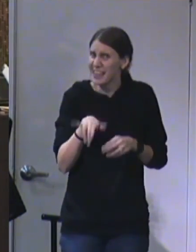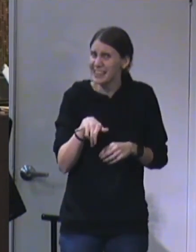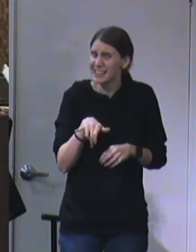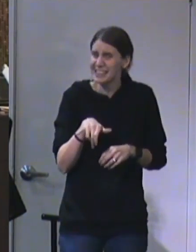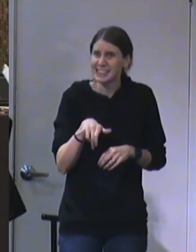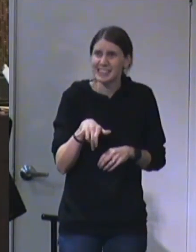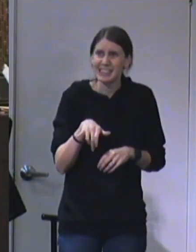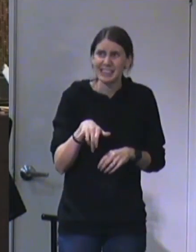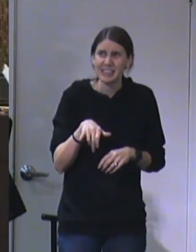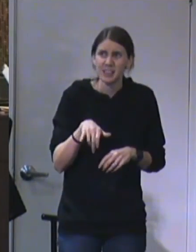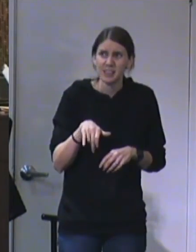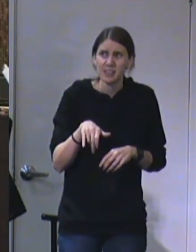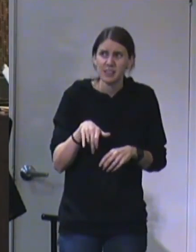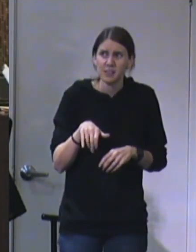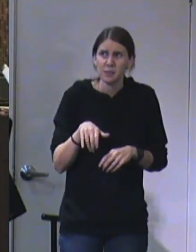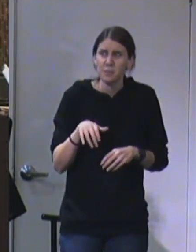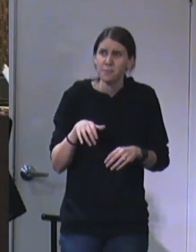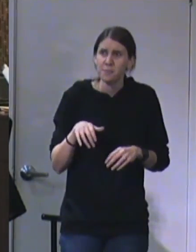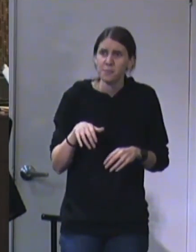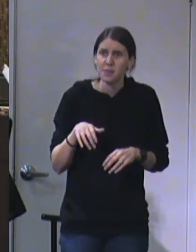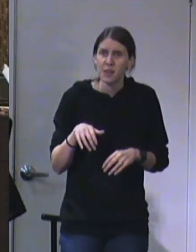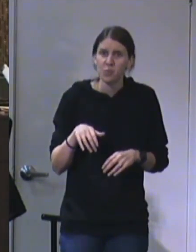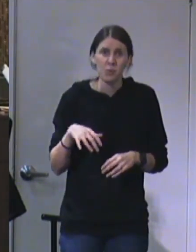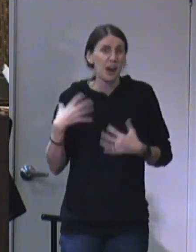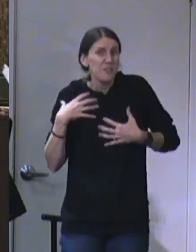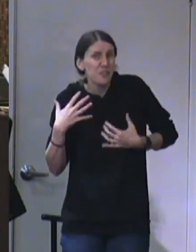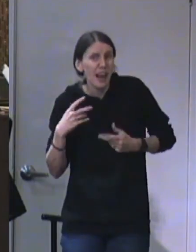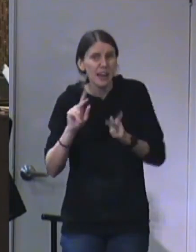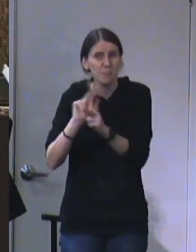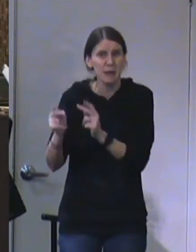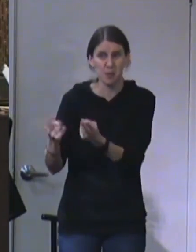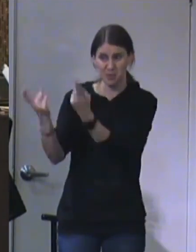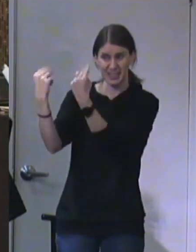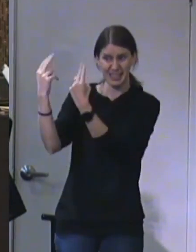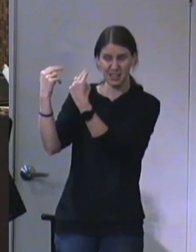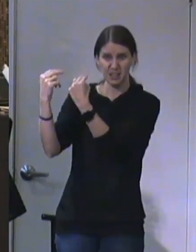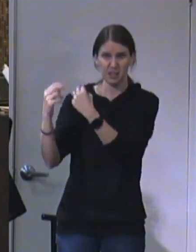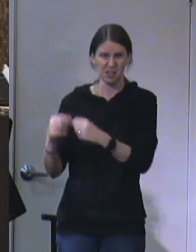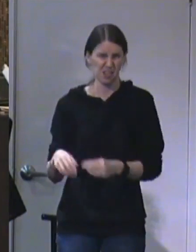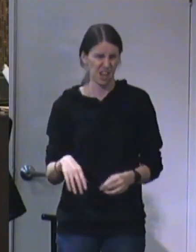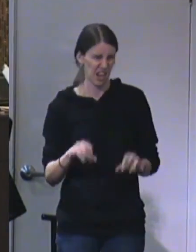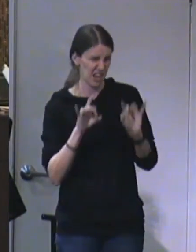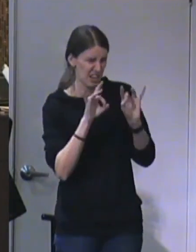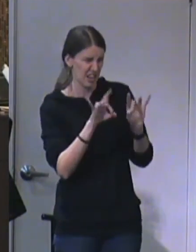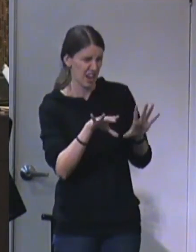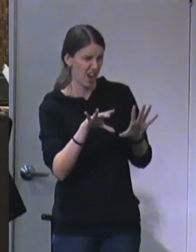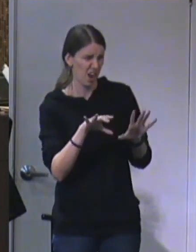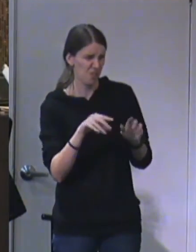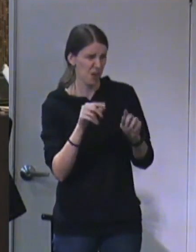afraid to be pointed out or have something evil said about us.